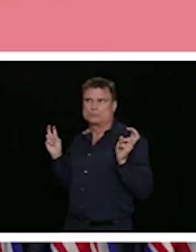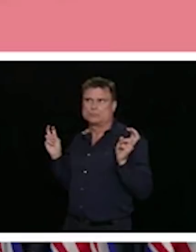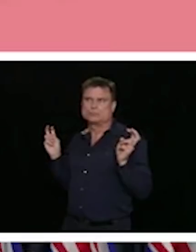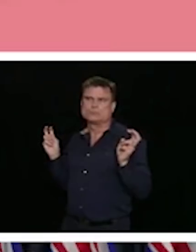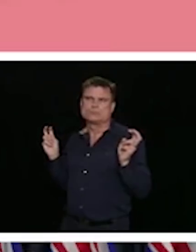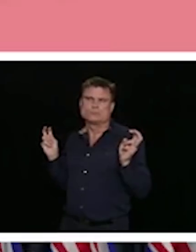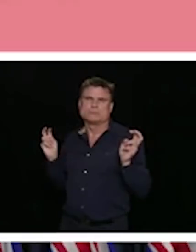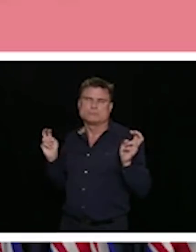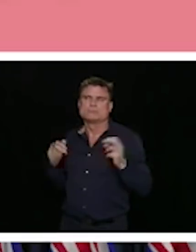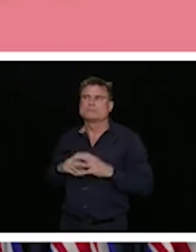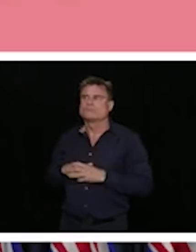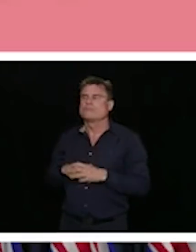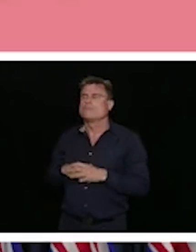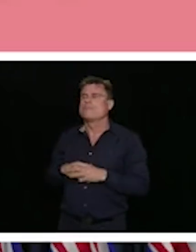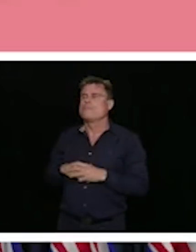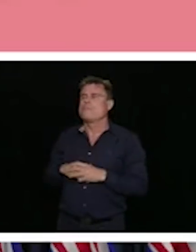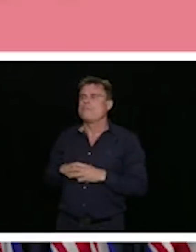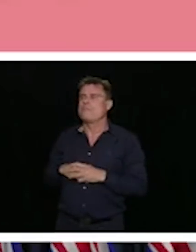of the responses.